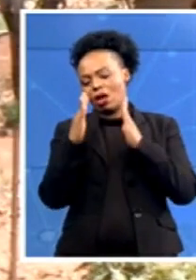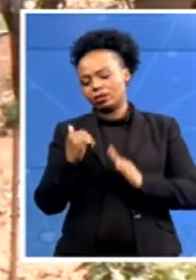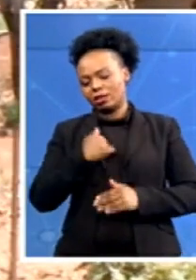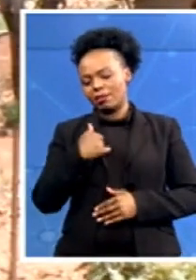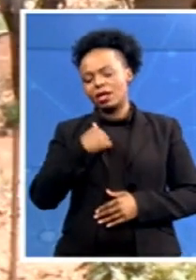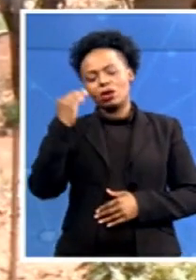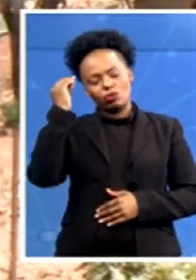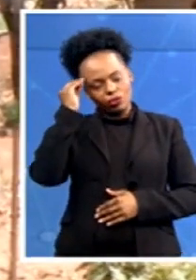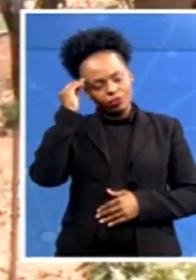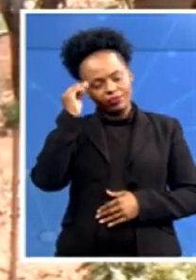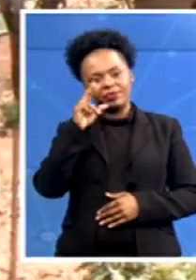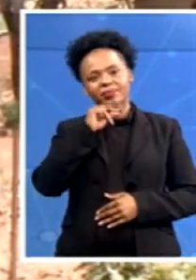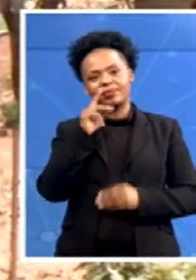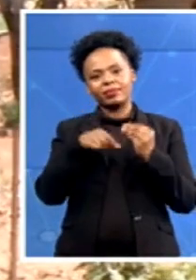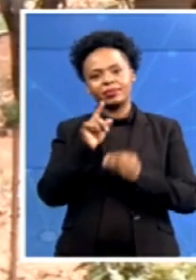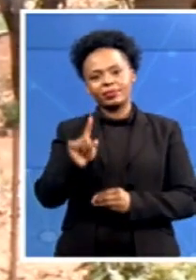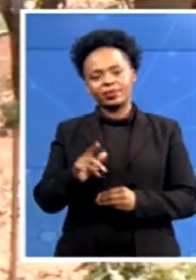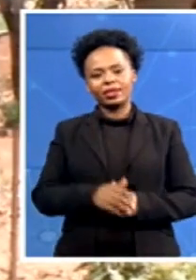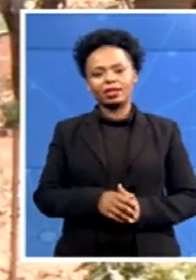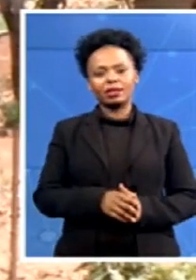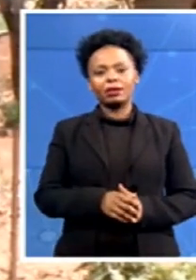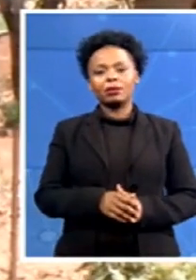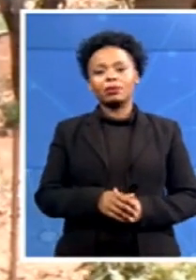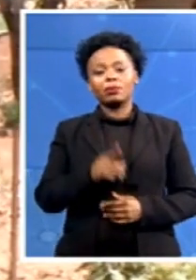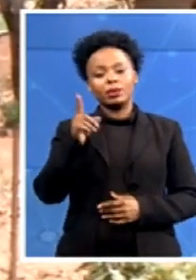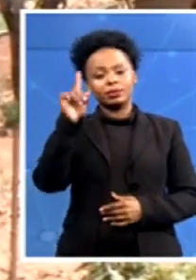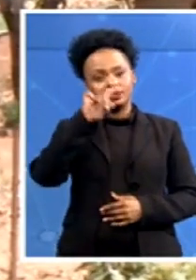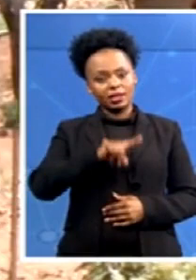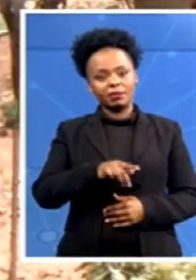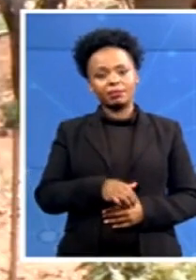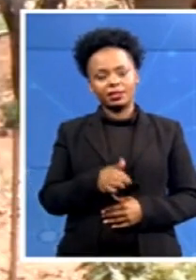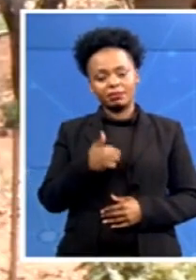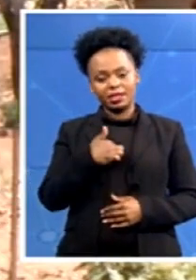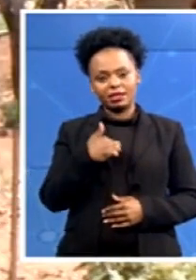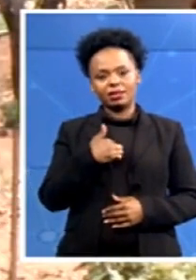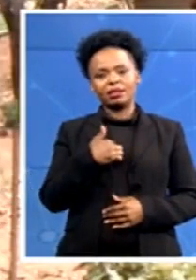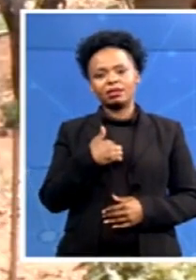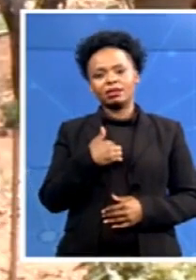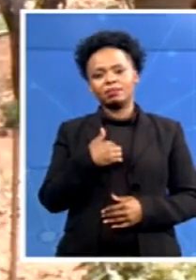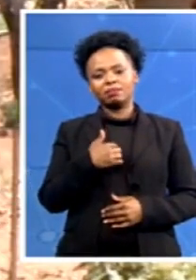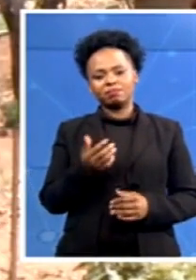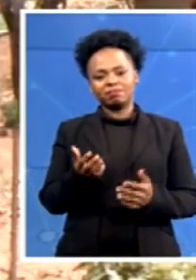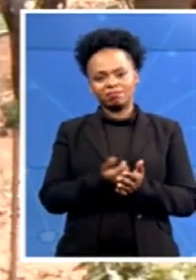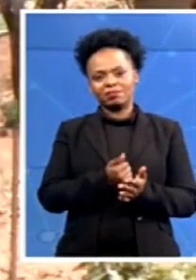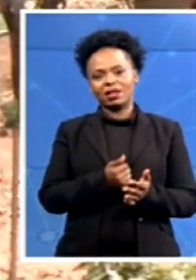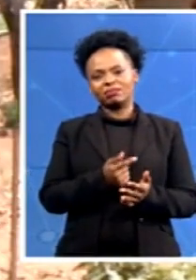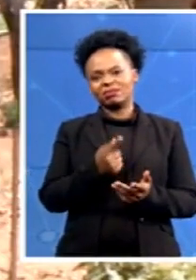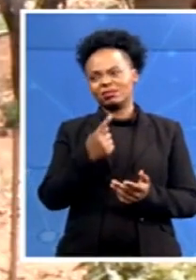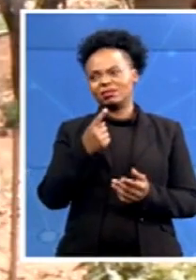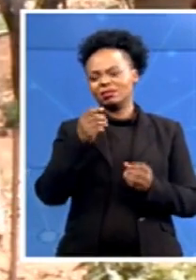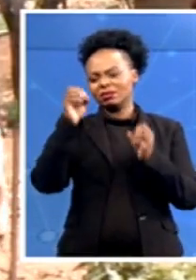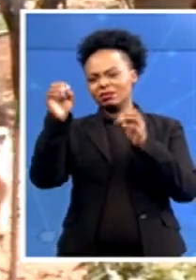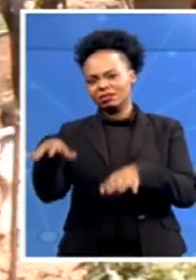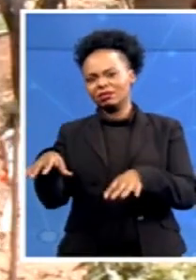One day, I take that rubbish. I took it to the office. Then I say to them, you can take me to the court.